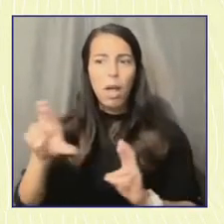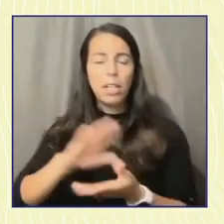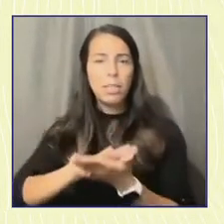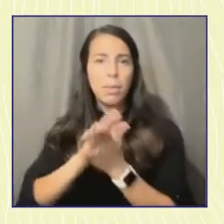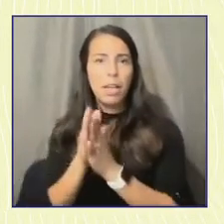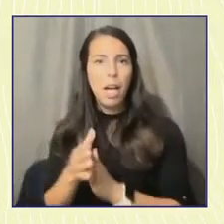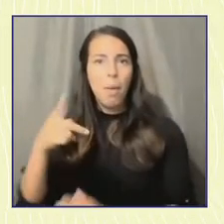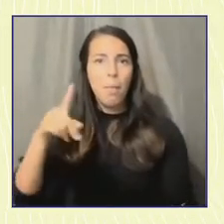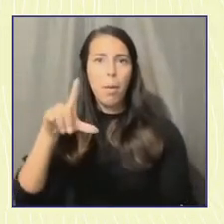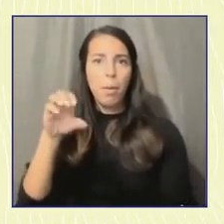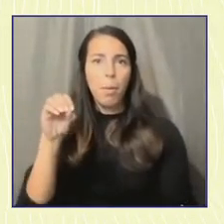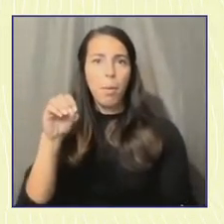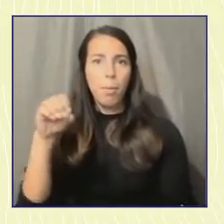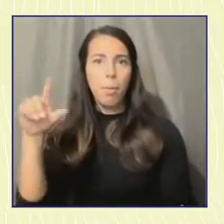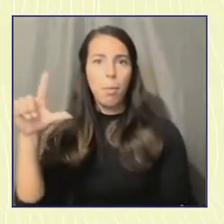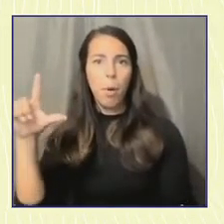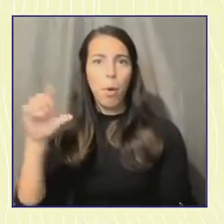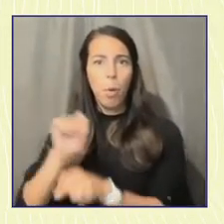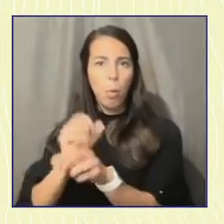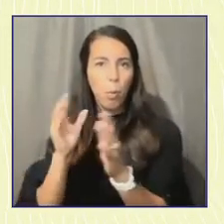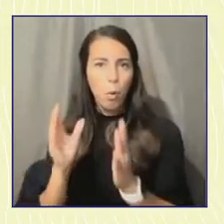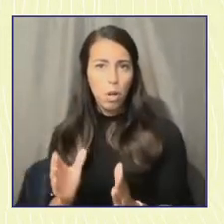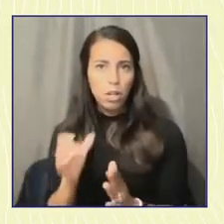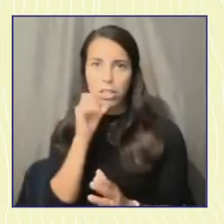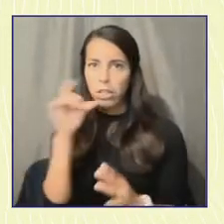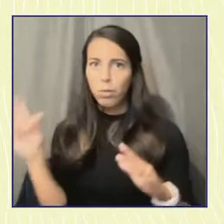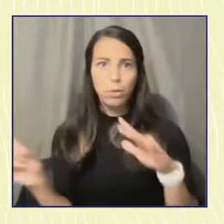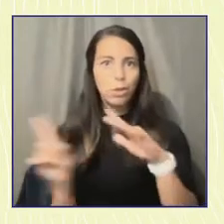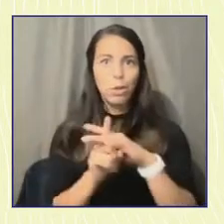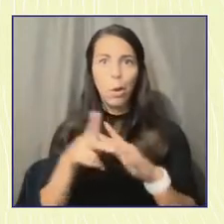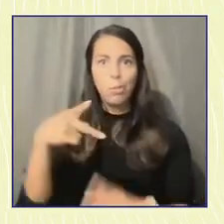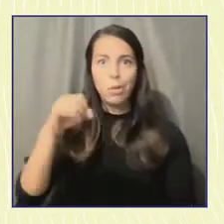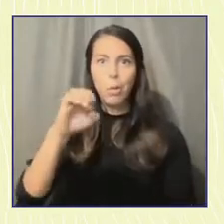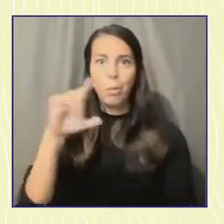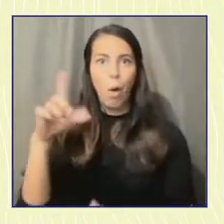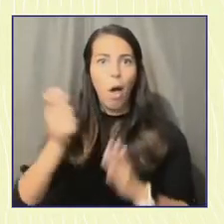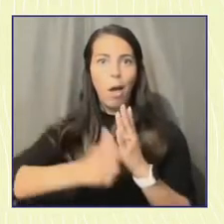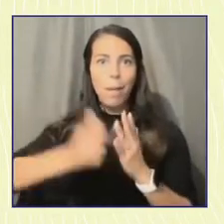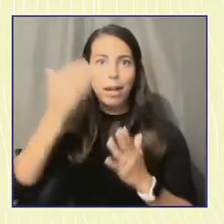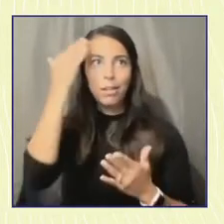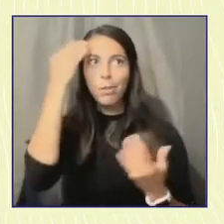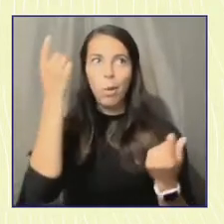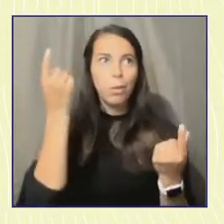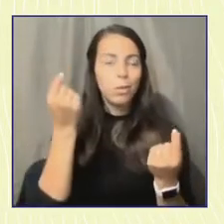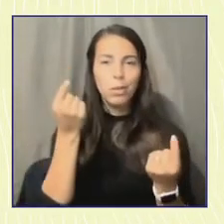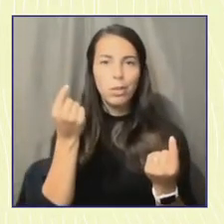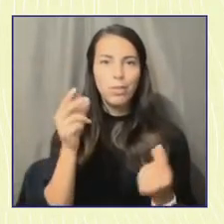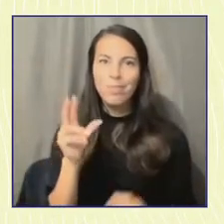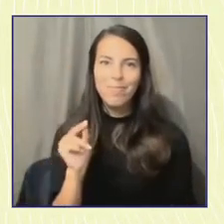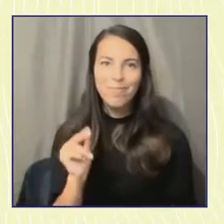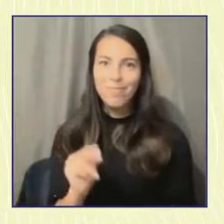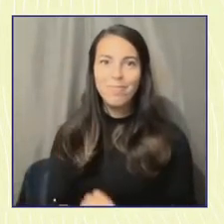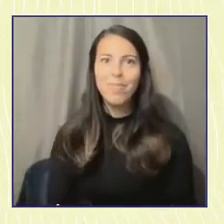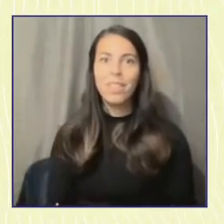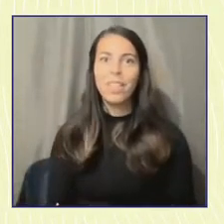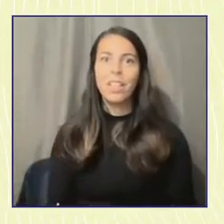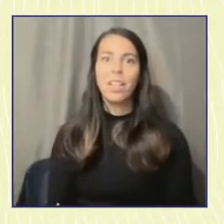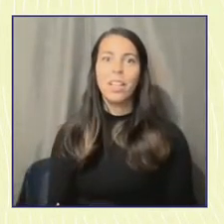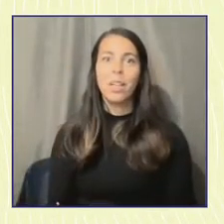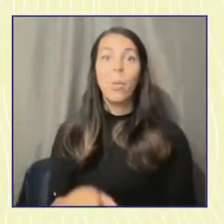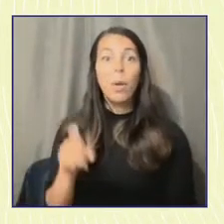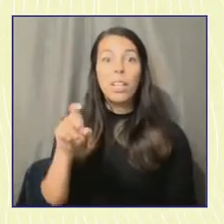know, you don't just walk into a polling place and know what to do. So there's, you know, political clubs on campus. You don't have to be